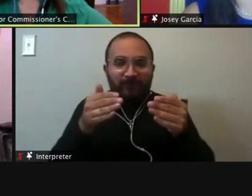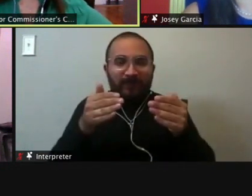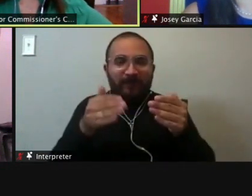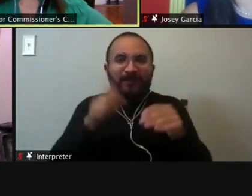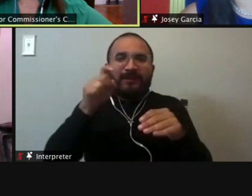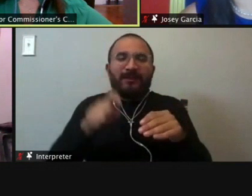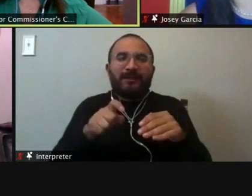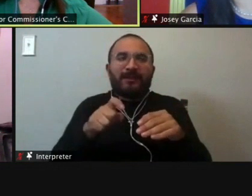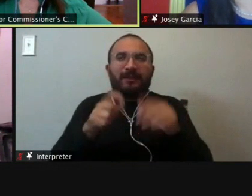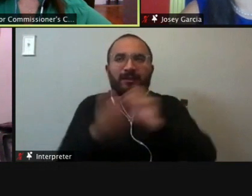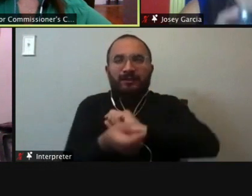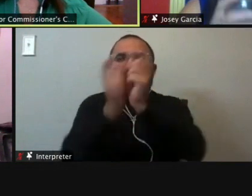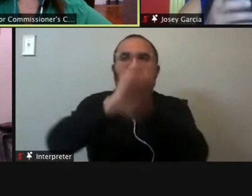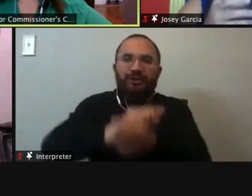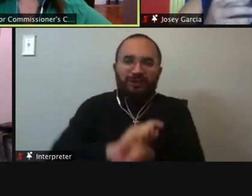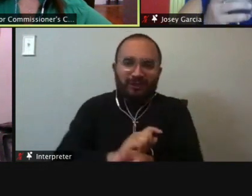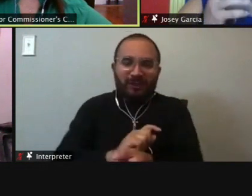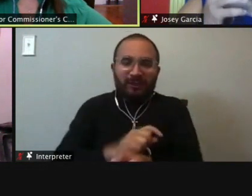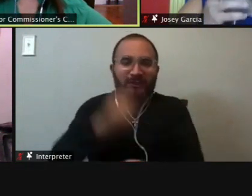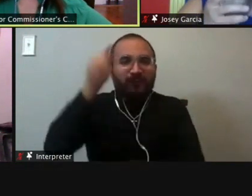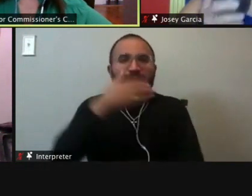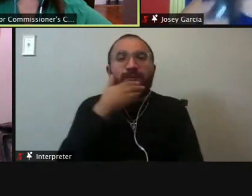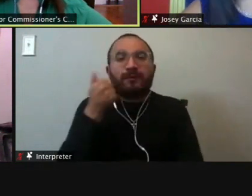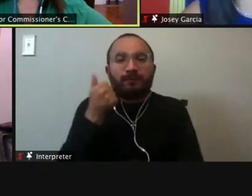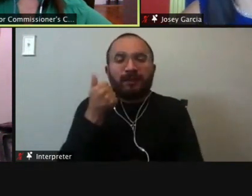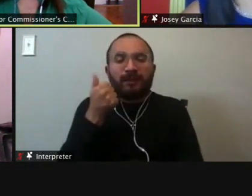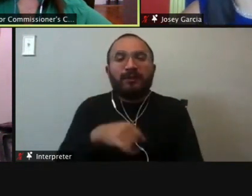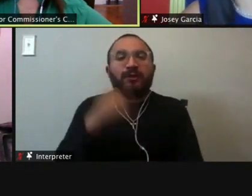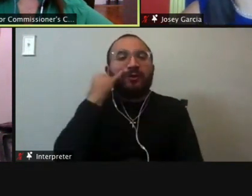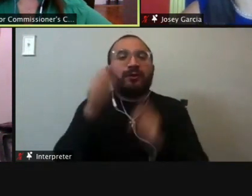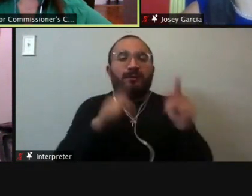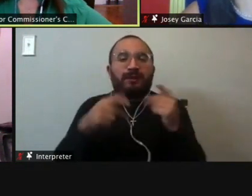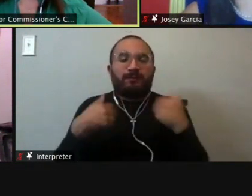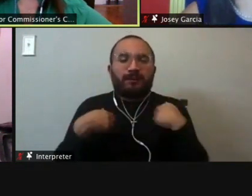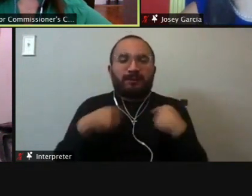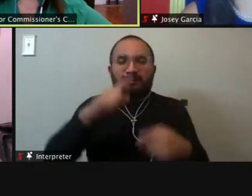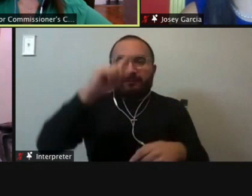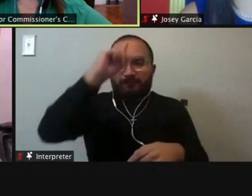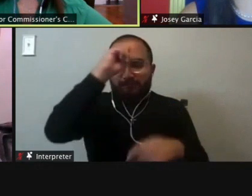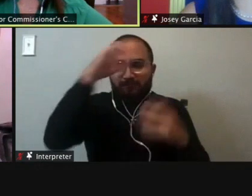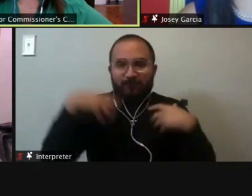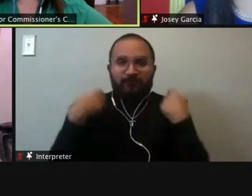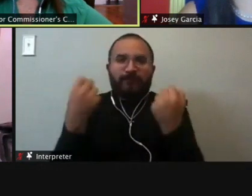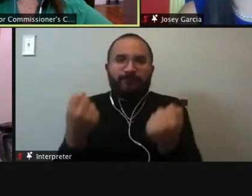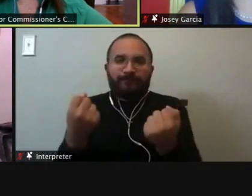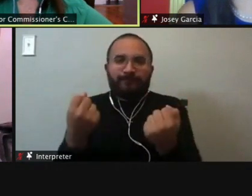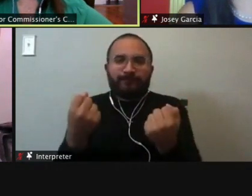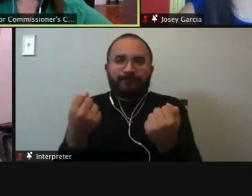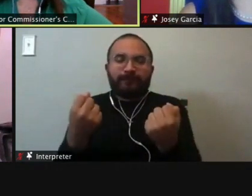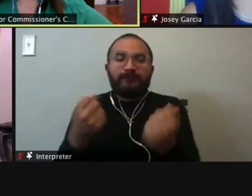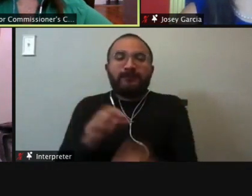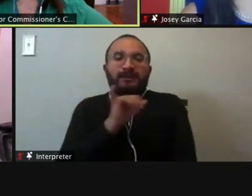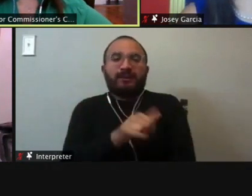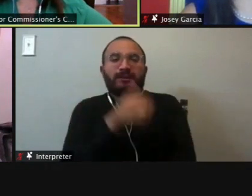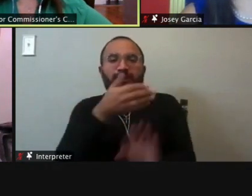rehabilitate and, and treat those that are, have some sort of mental illness or issues that have led them to be in that position. Uh, but like I said,